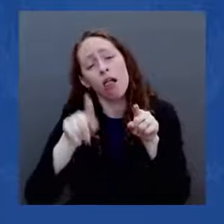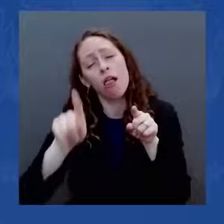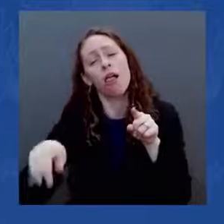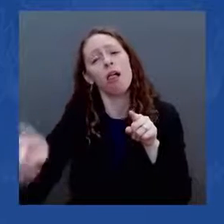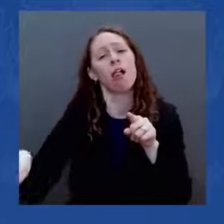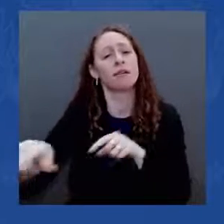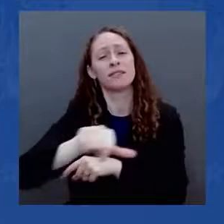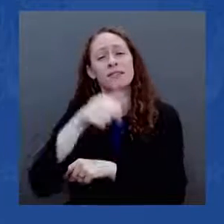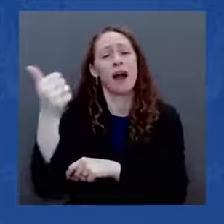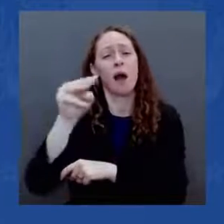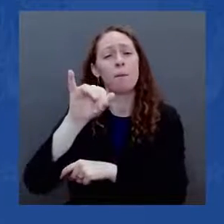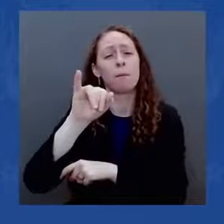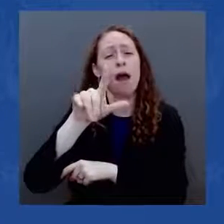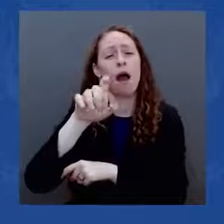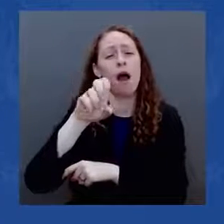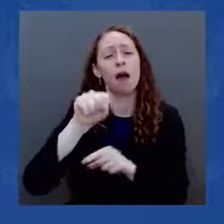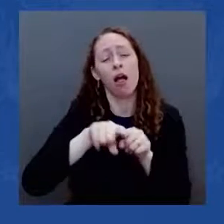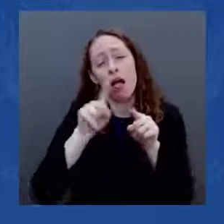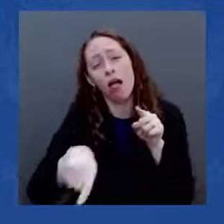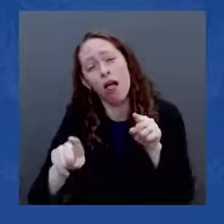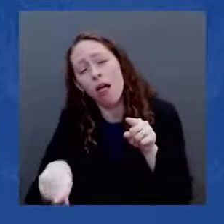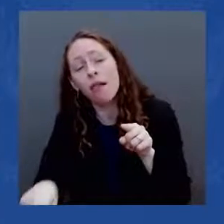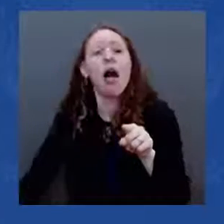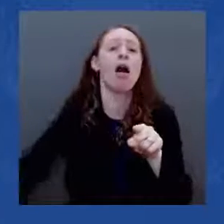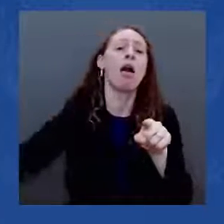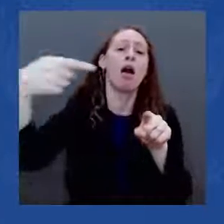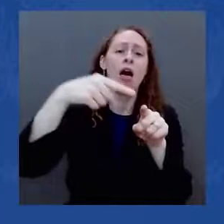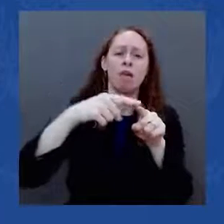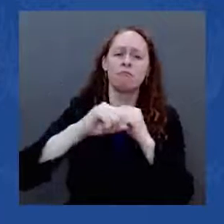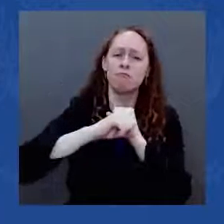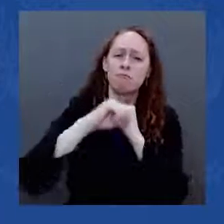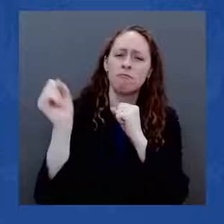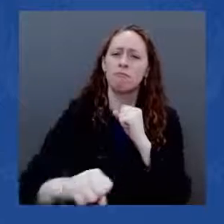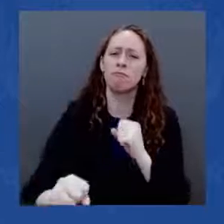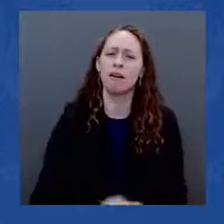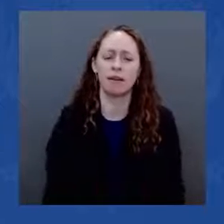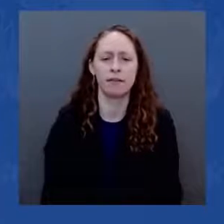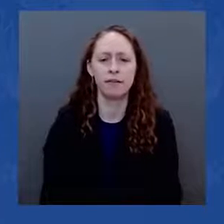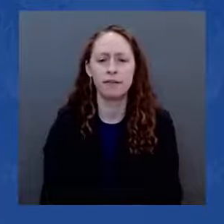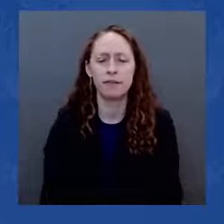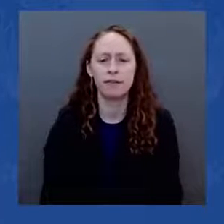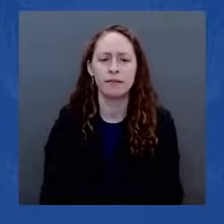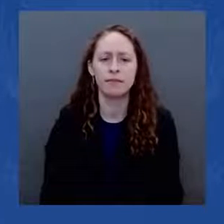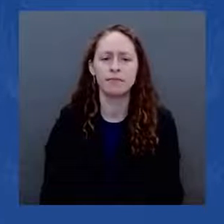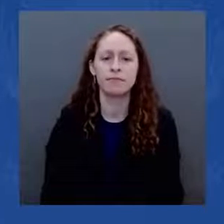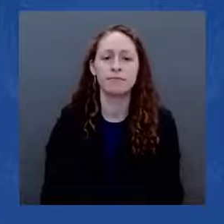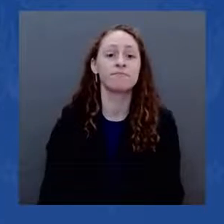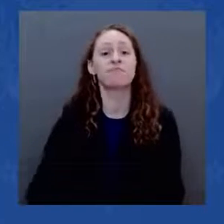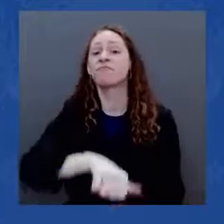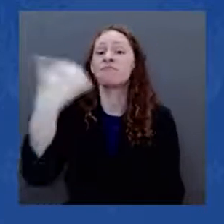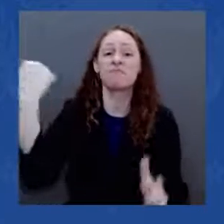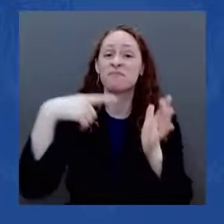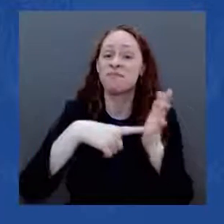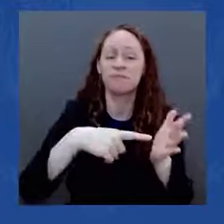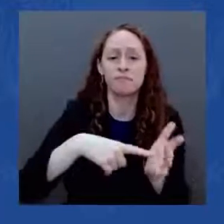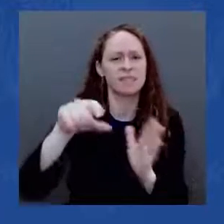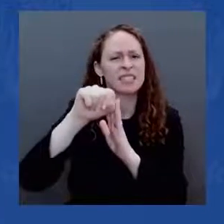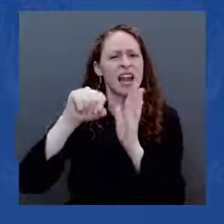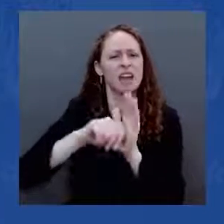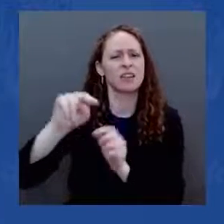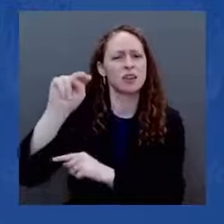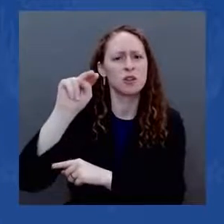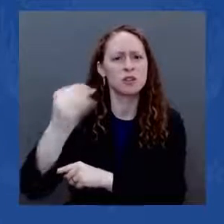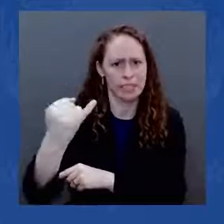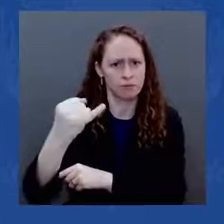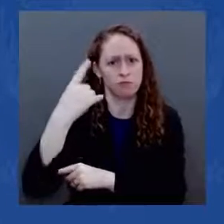In New Jersey, I just visited the busiest rail bridge in the Western Hemisphere. But because it's not